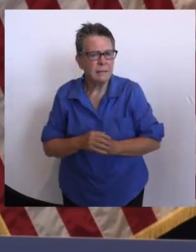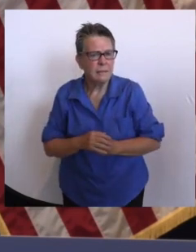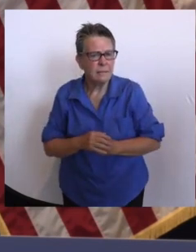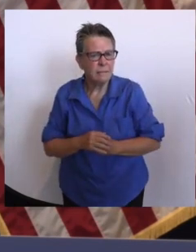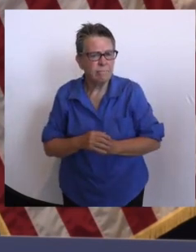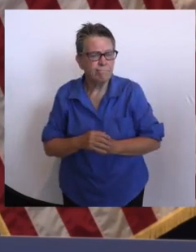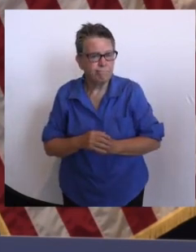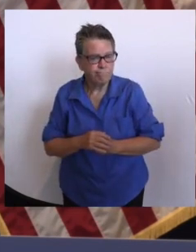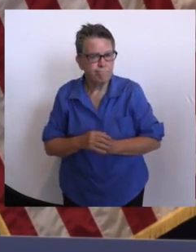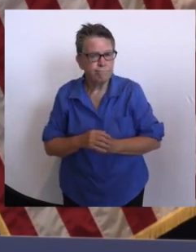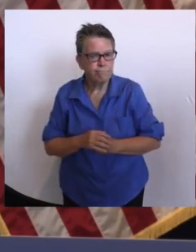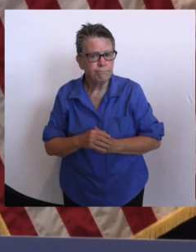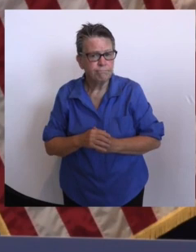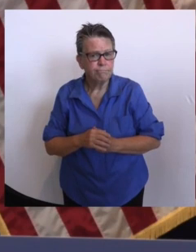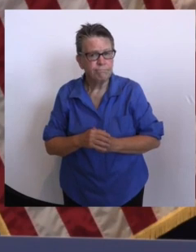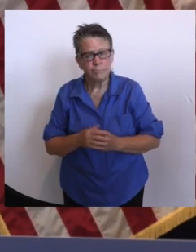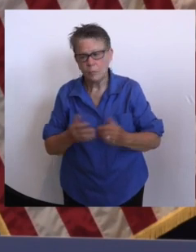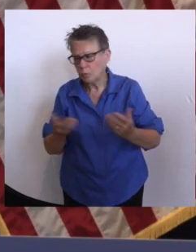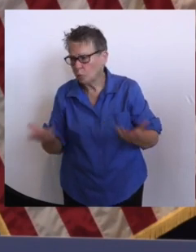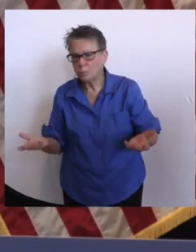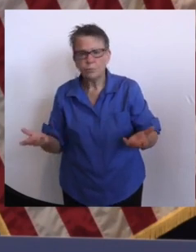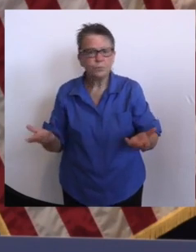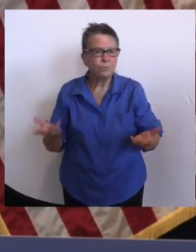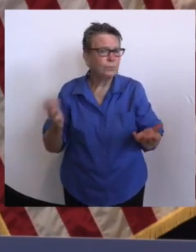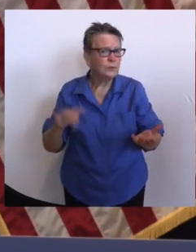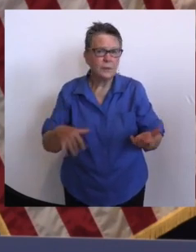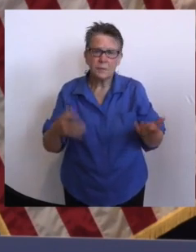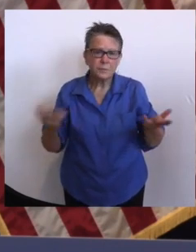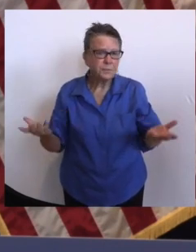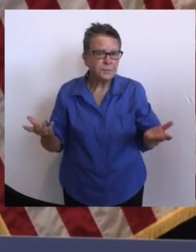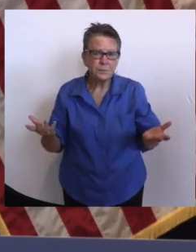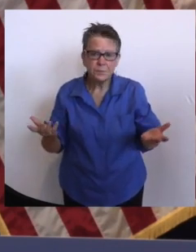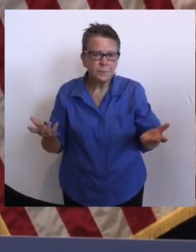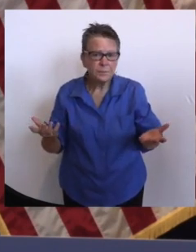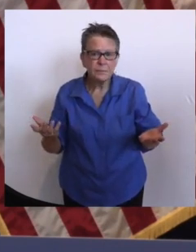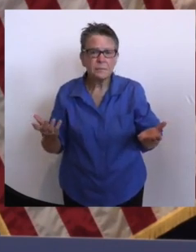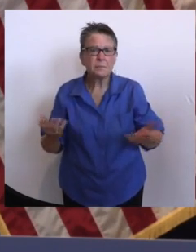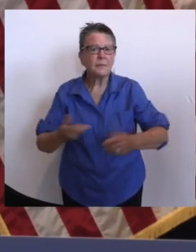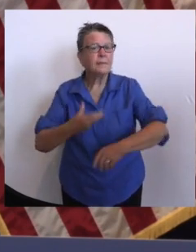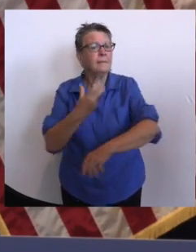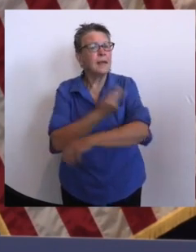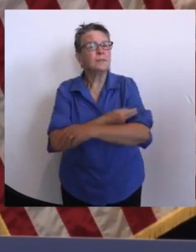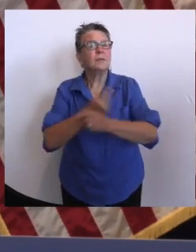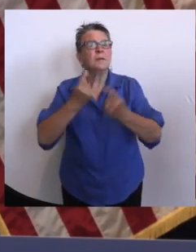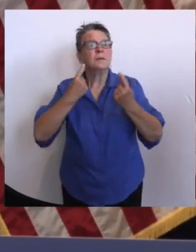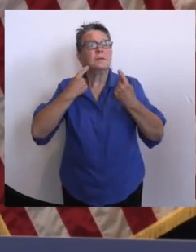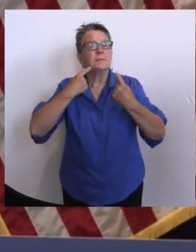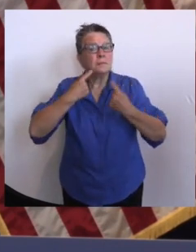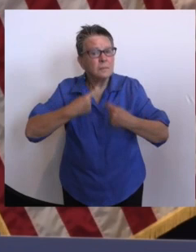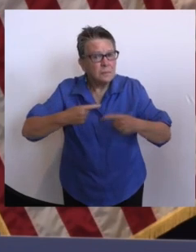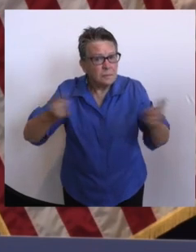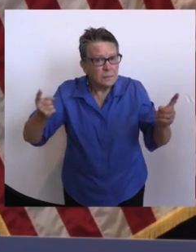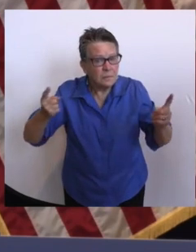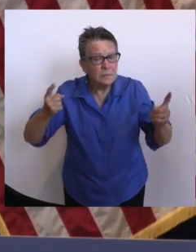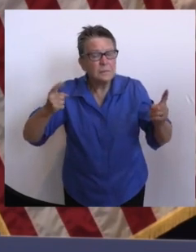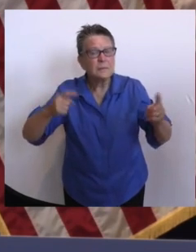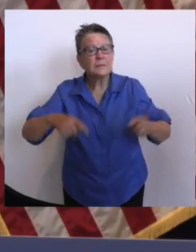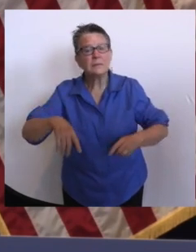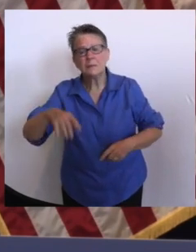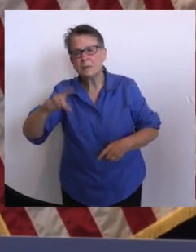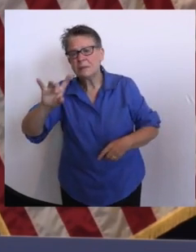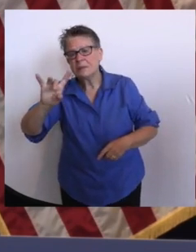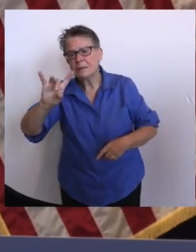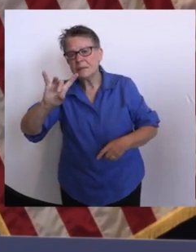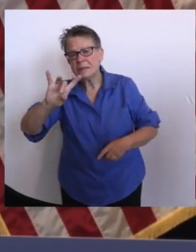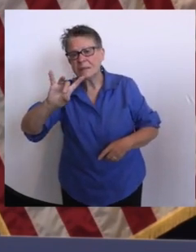86%. Vaccine effectiveness was 76% among individuals 75 and older,